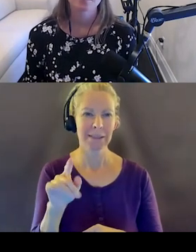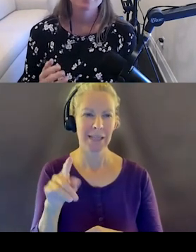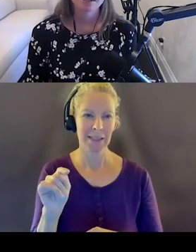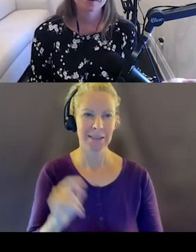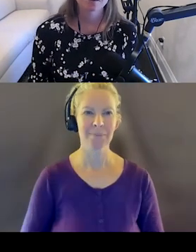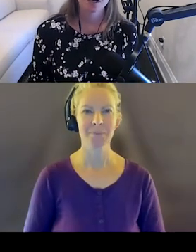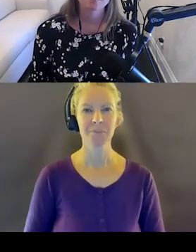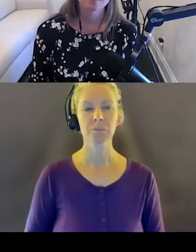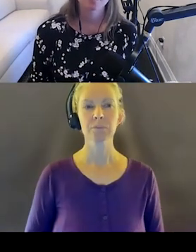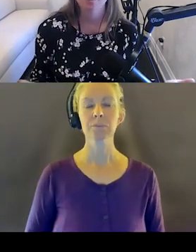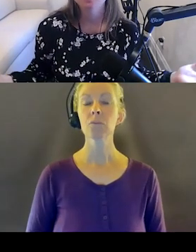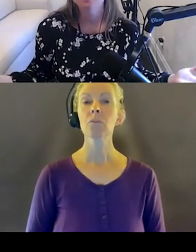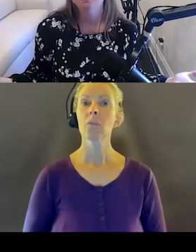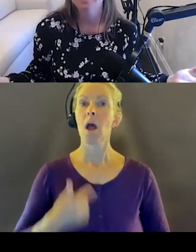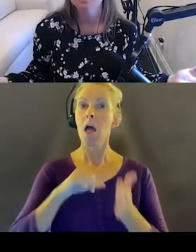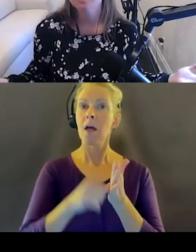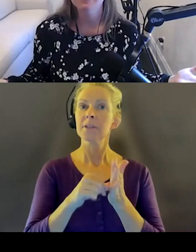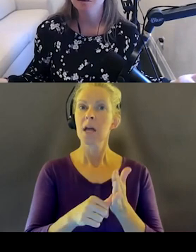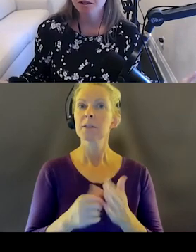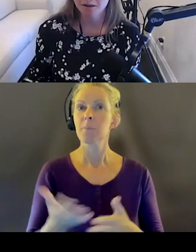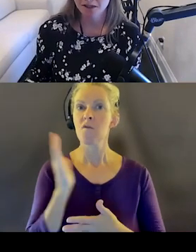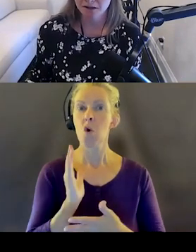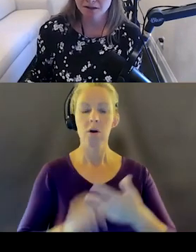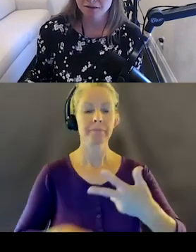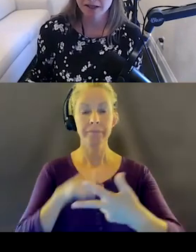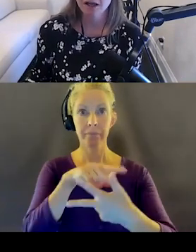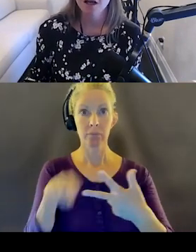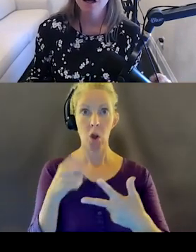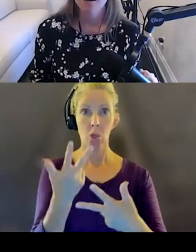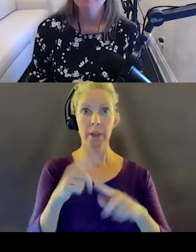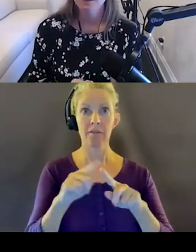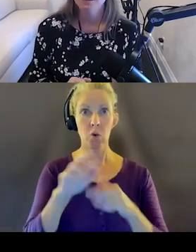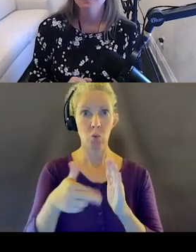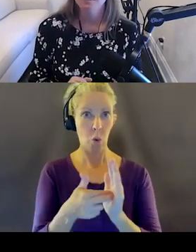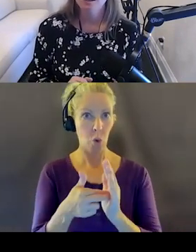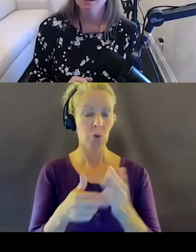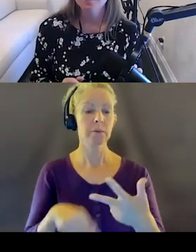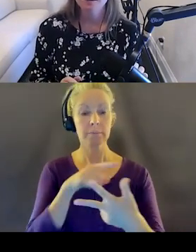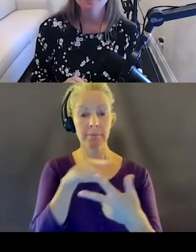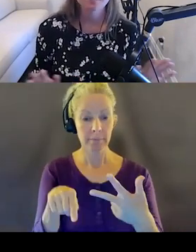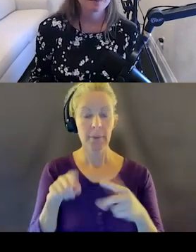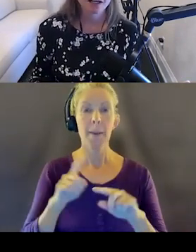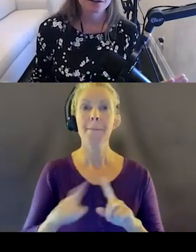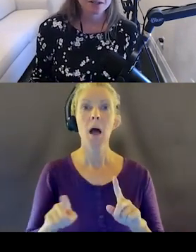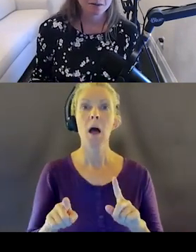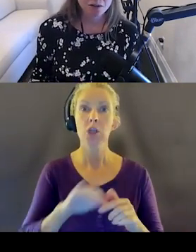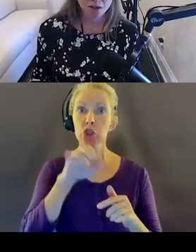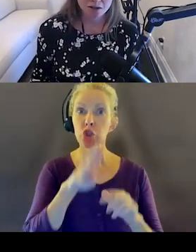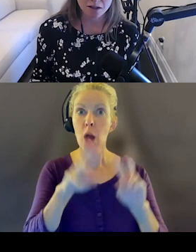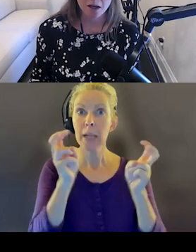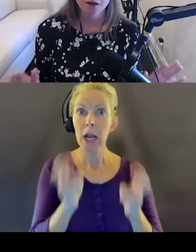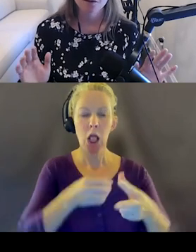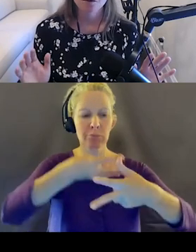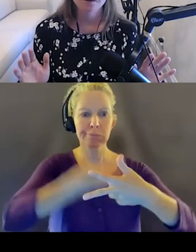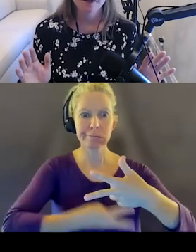So you heard me say it a few times, but I really think it doesn't matter what your job title is. Right? And I also think it doesn't really matter how your team is